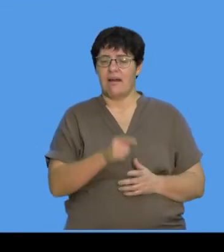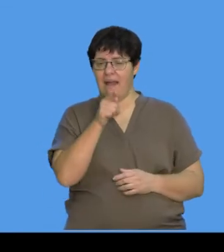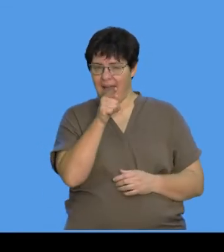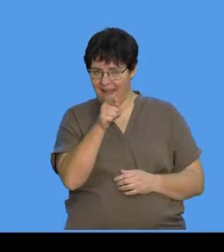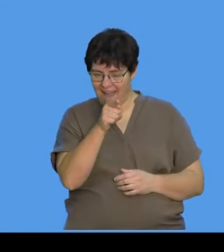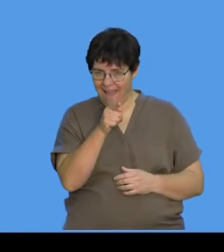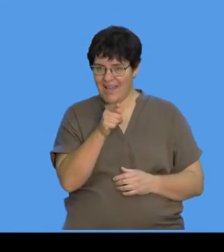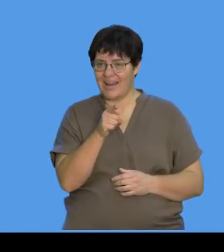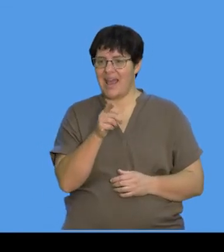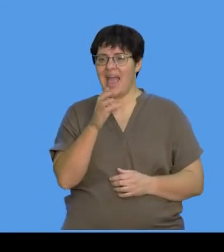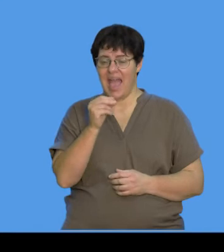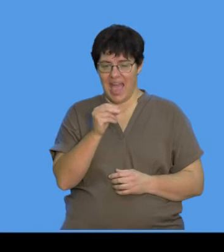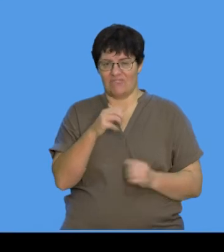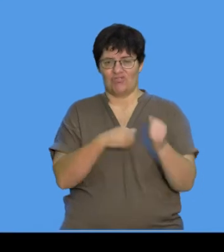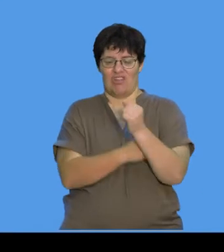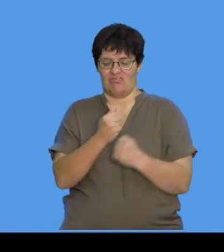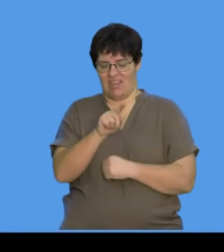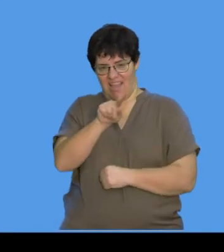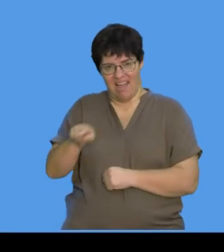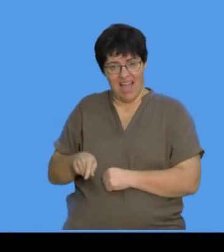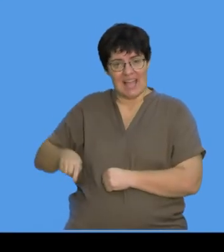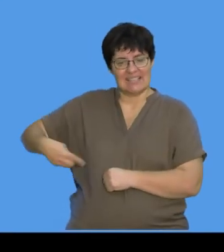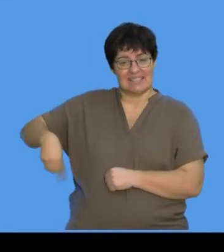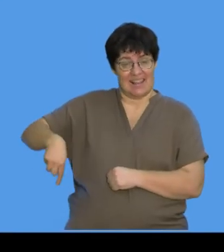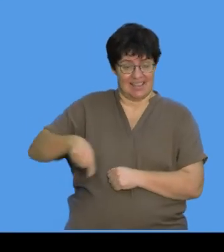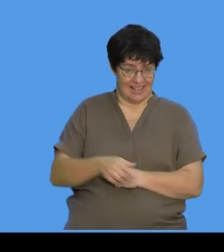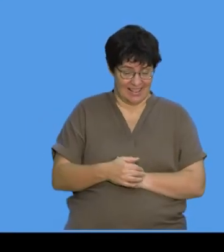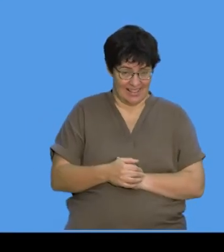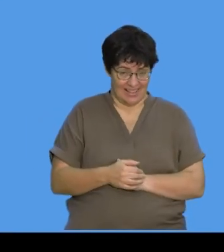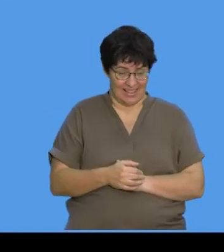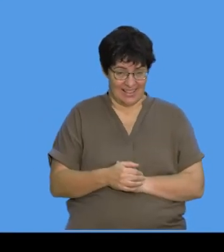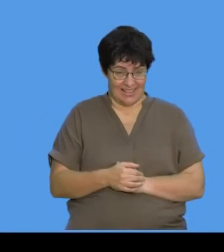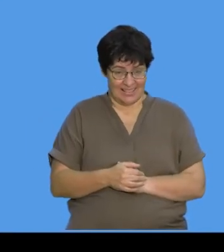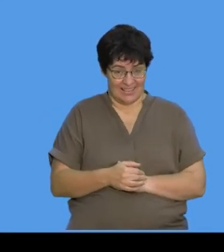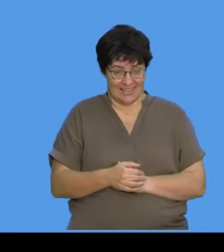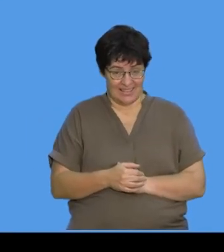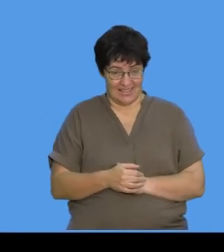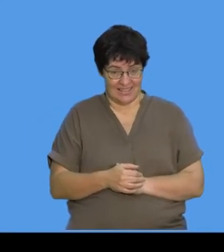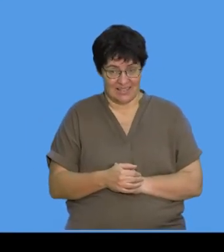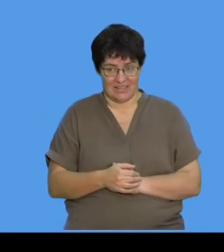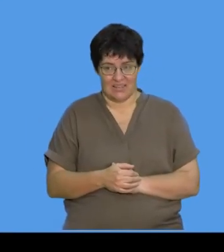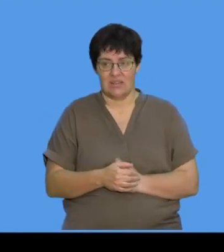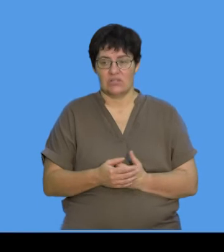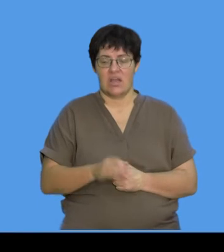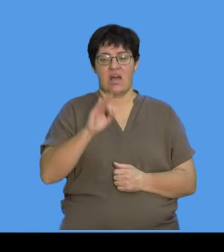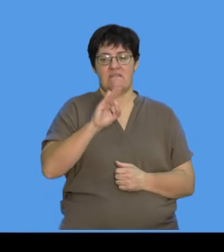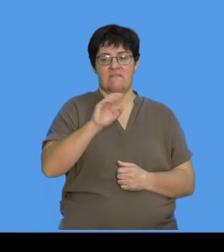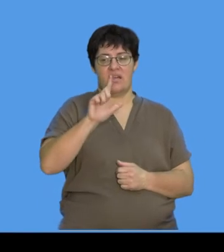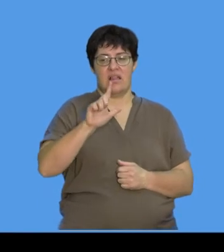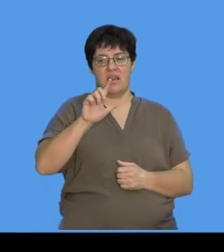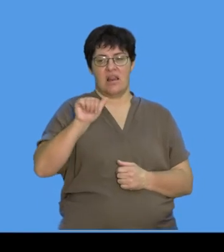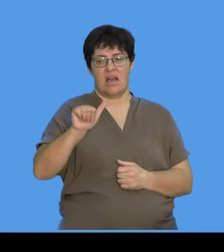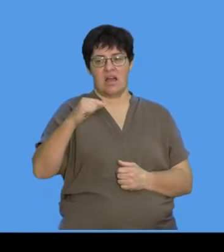that there is this structure over here. It's number E, and it is a flagellum.